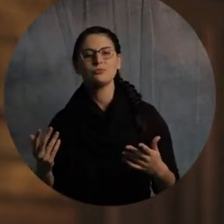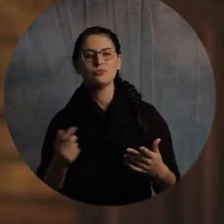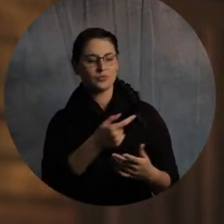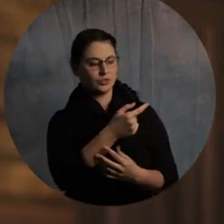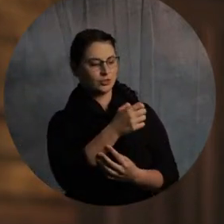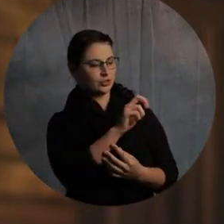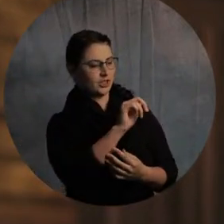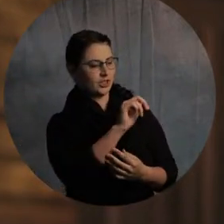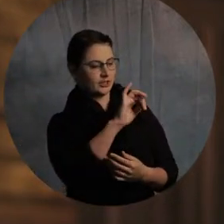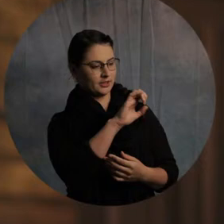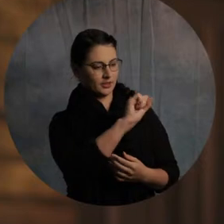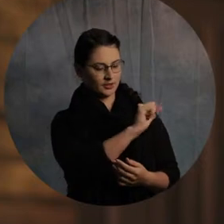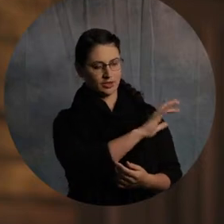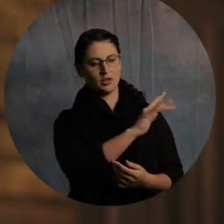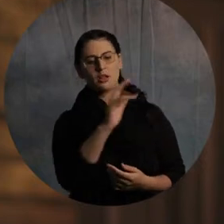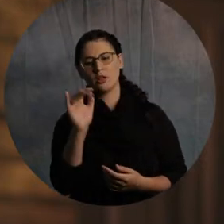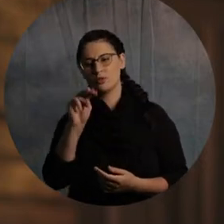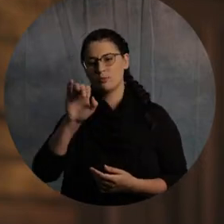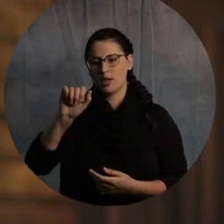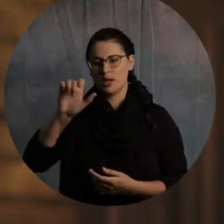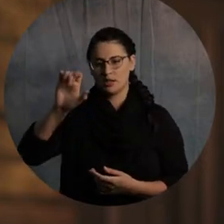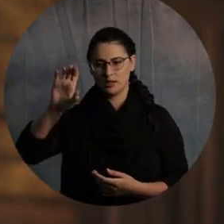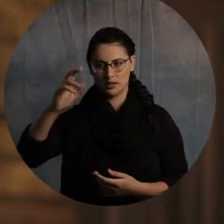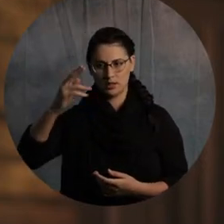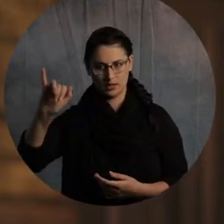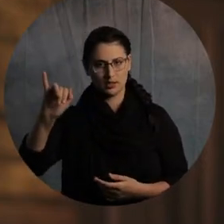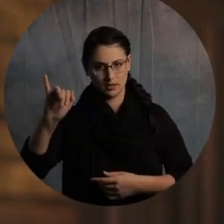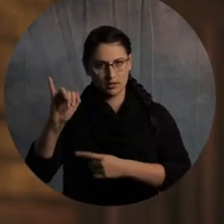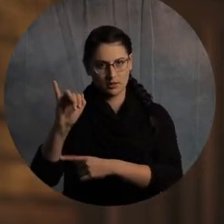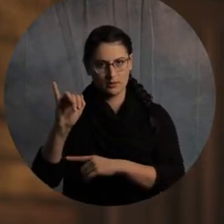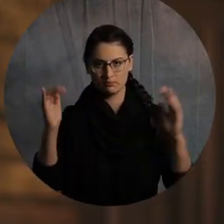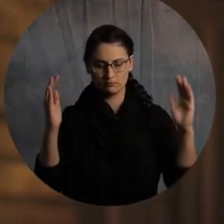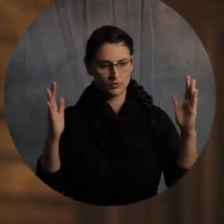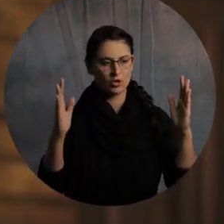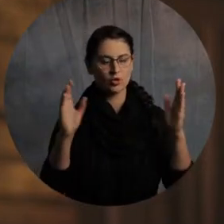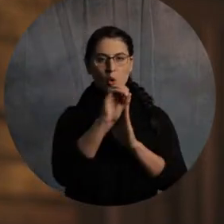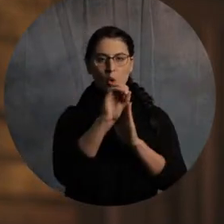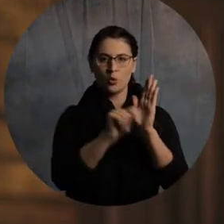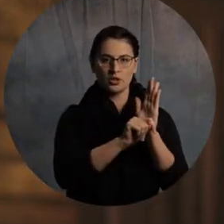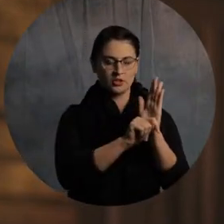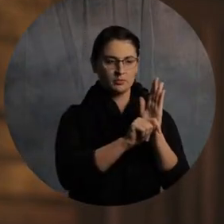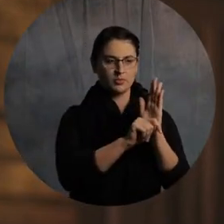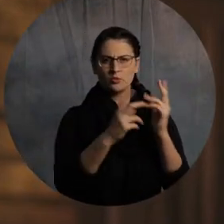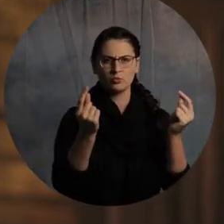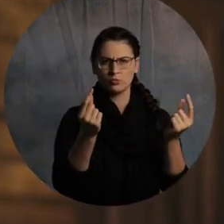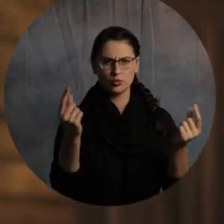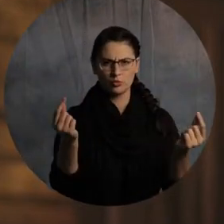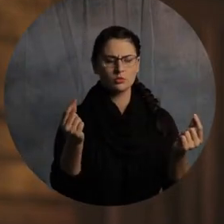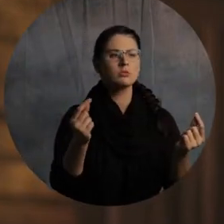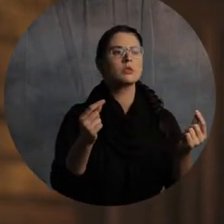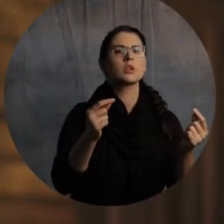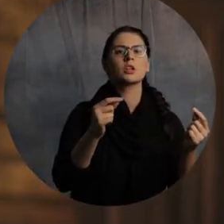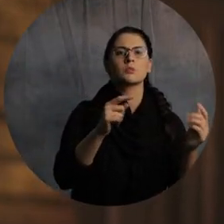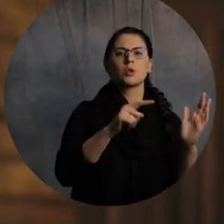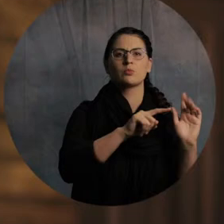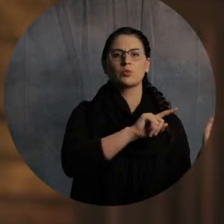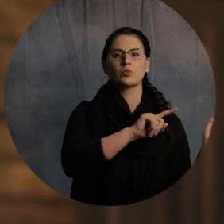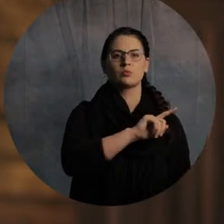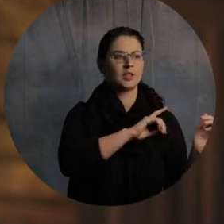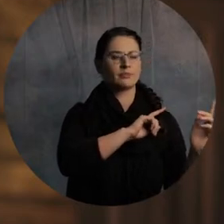Genesis all the way to Malachi, we begin to understand that the Old Testament is pointing us to a greater thing, a